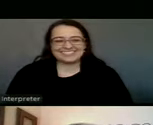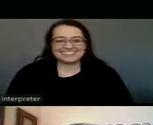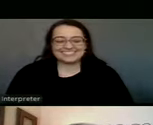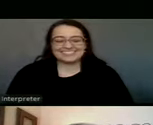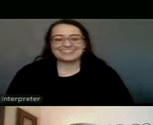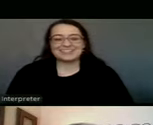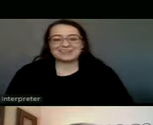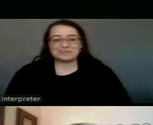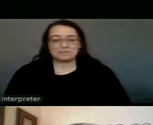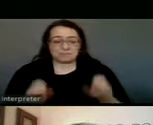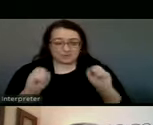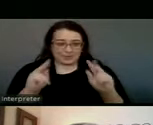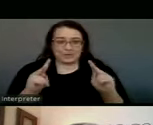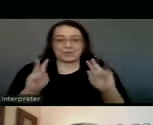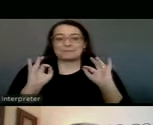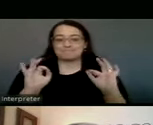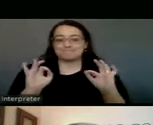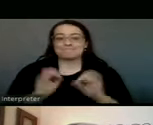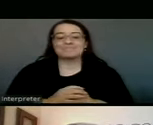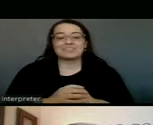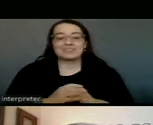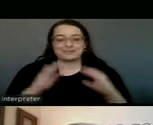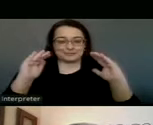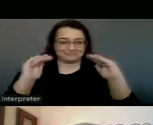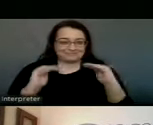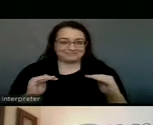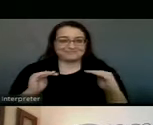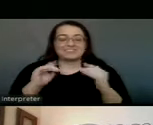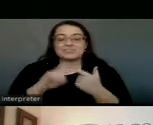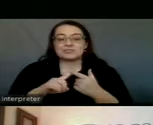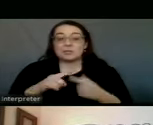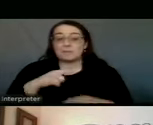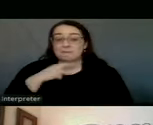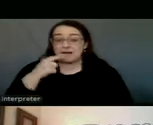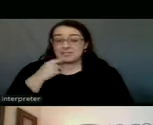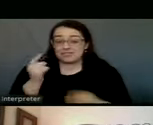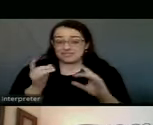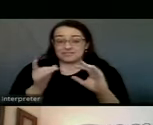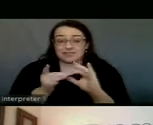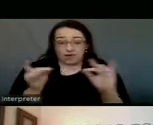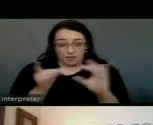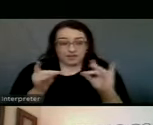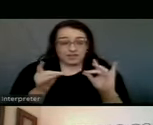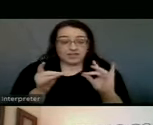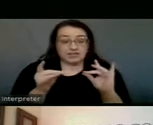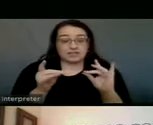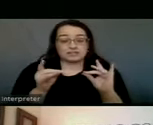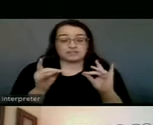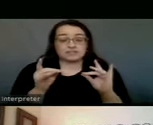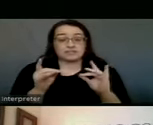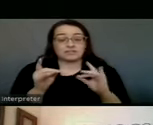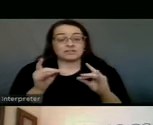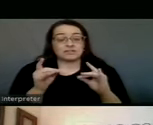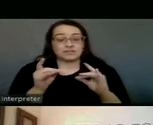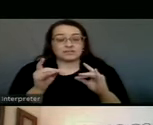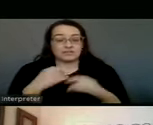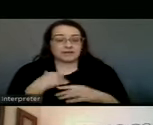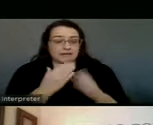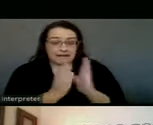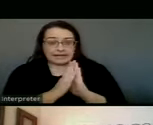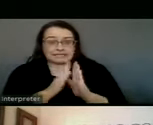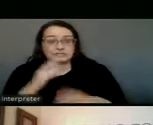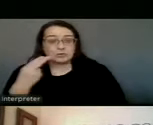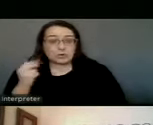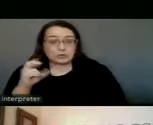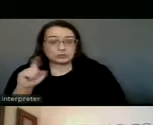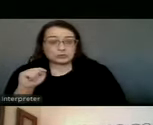All right. Well, moving on then to the public address portion of our meeting today, I'll ask the call